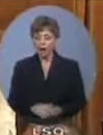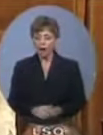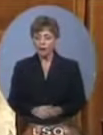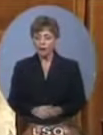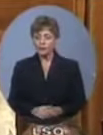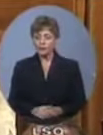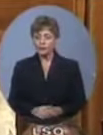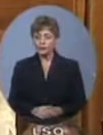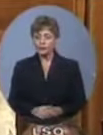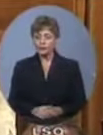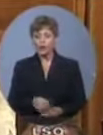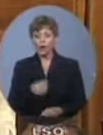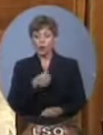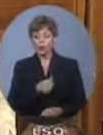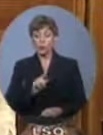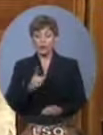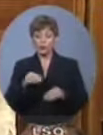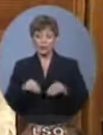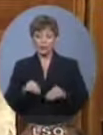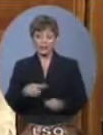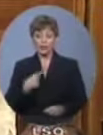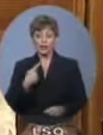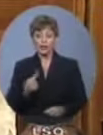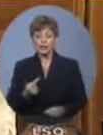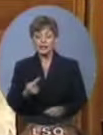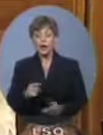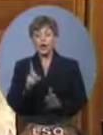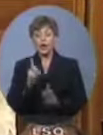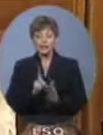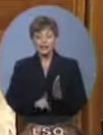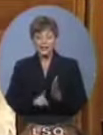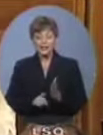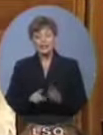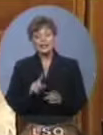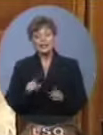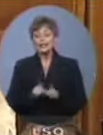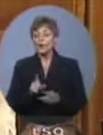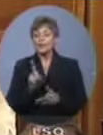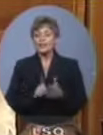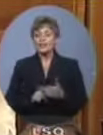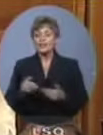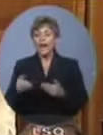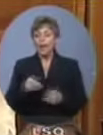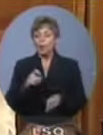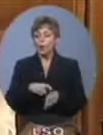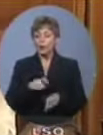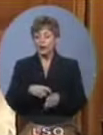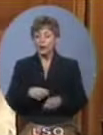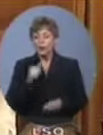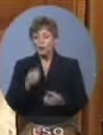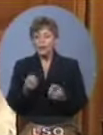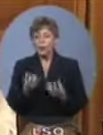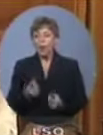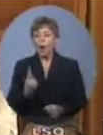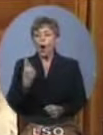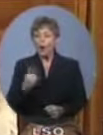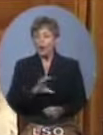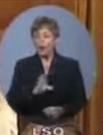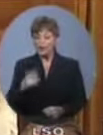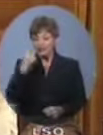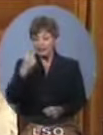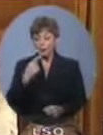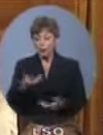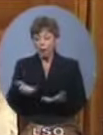that the deficit will be short term. There isn't a Canadian who believes that is true. He got us into this mess.